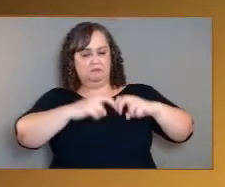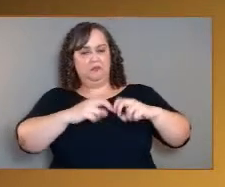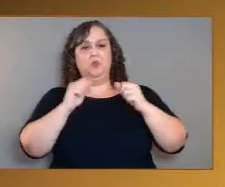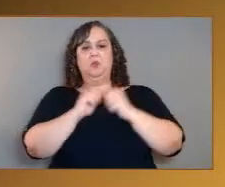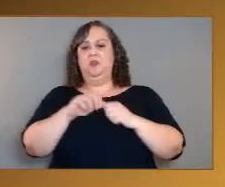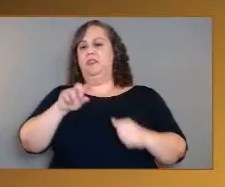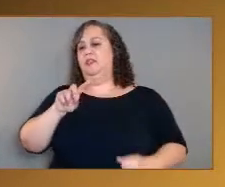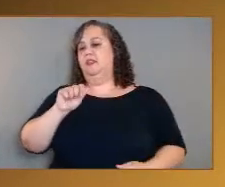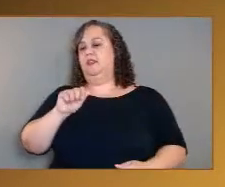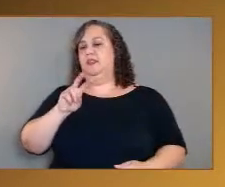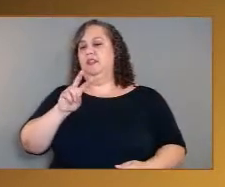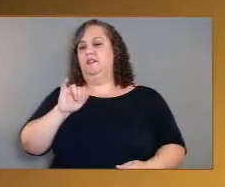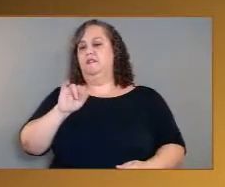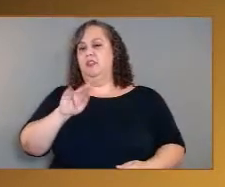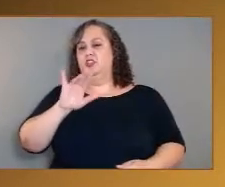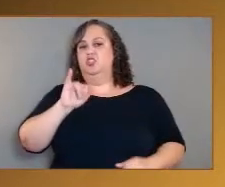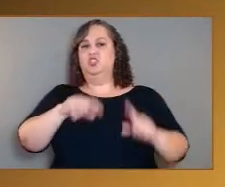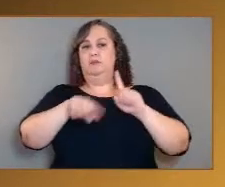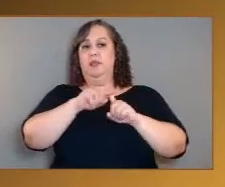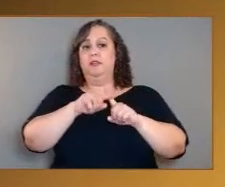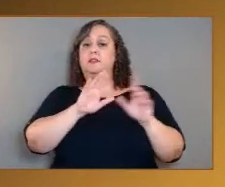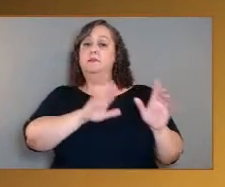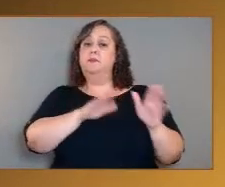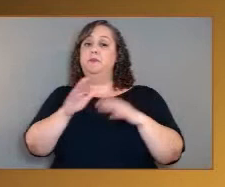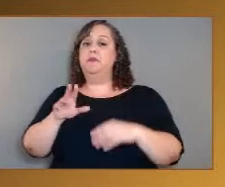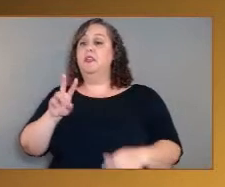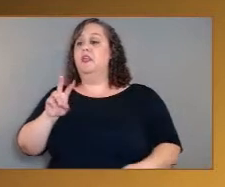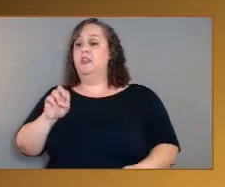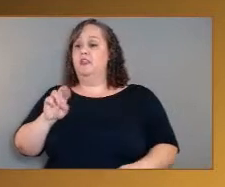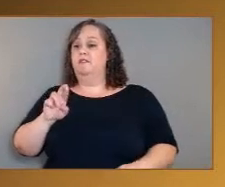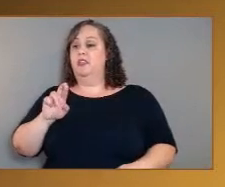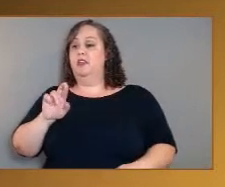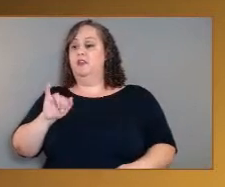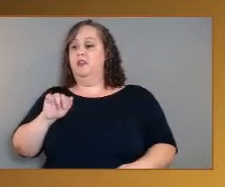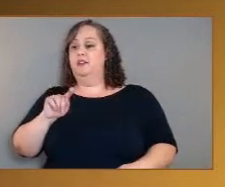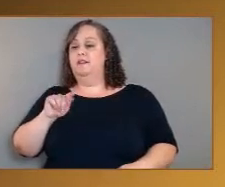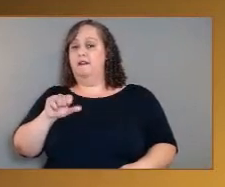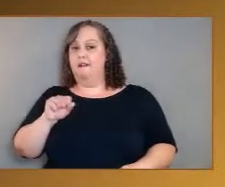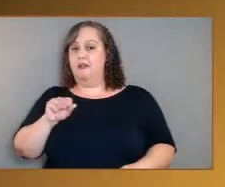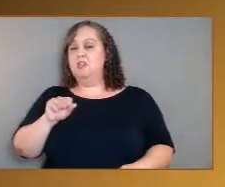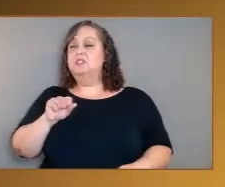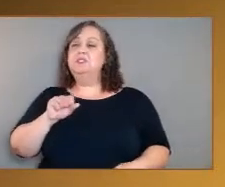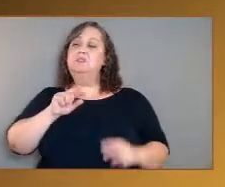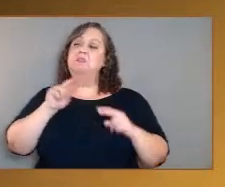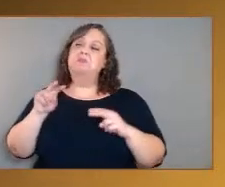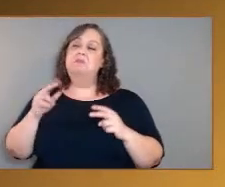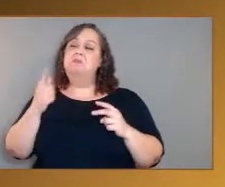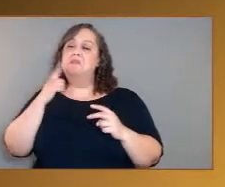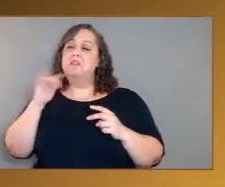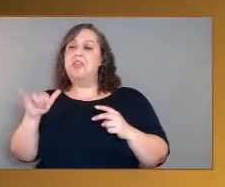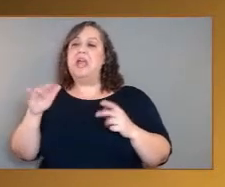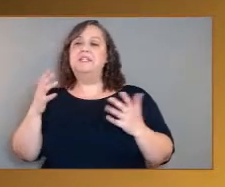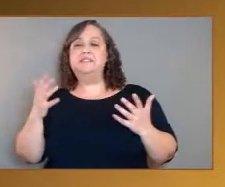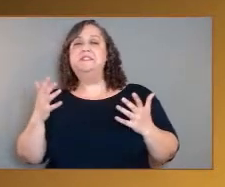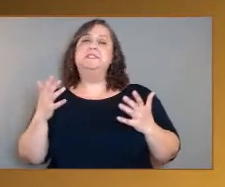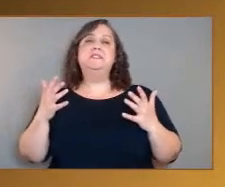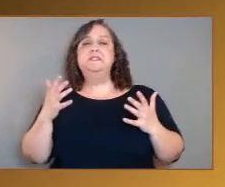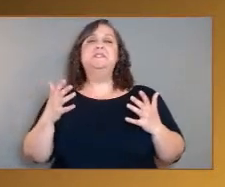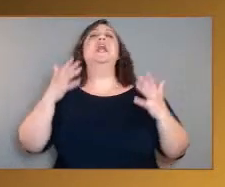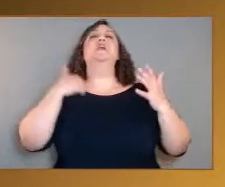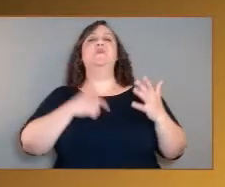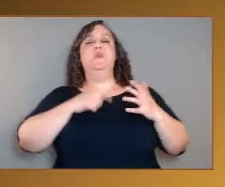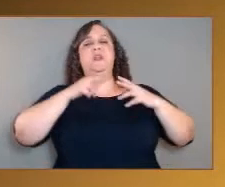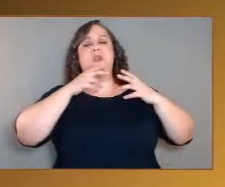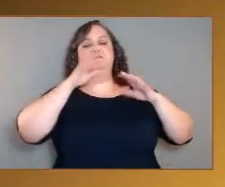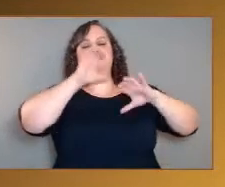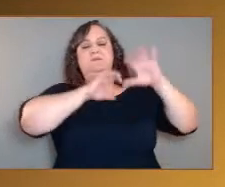Right. And Veritas will take another slice at that question. We are looking for evidence of of analogues of